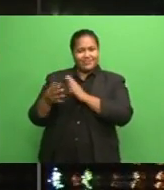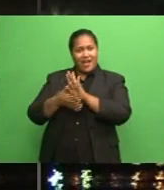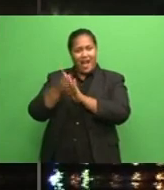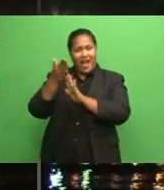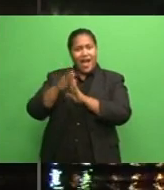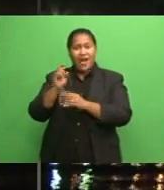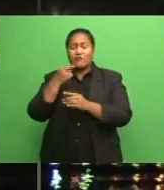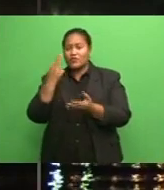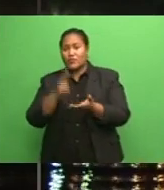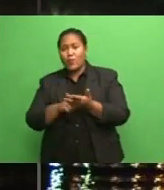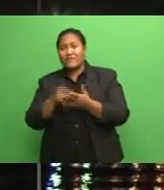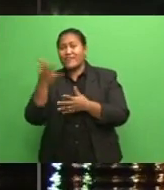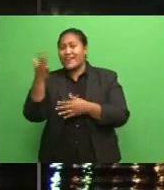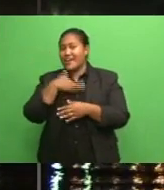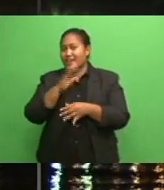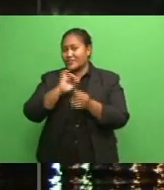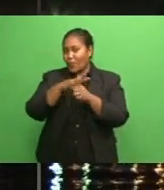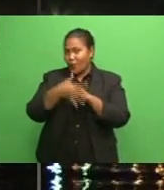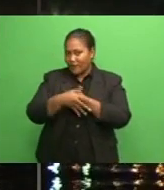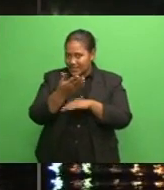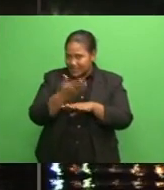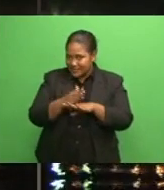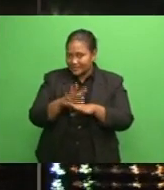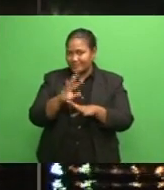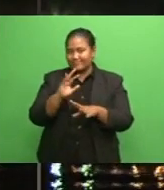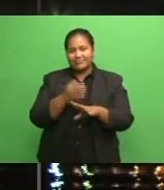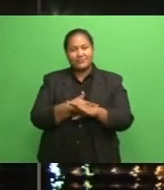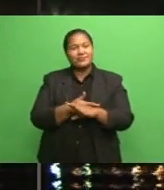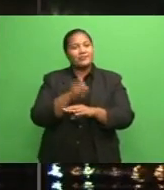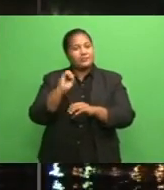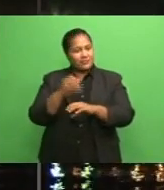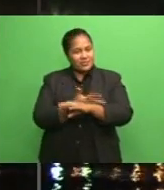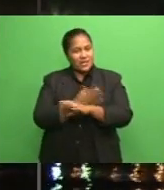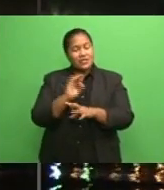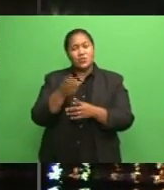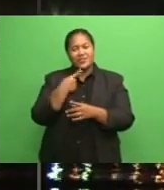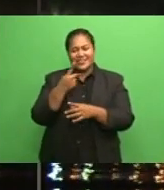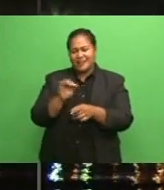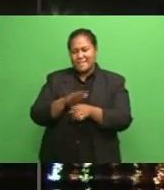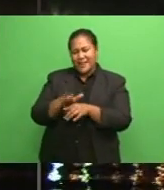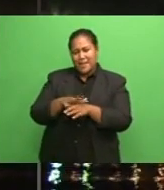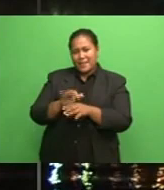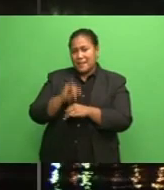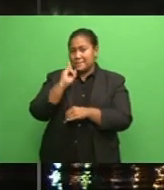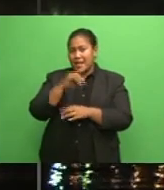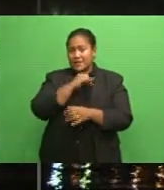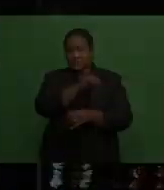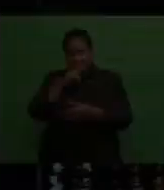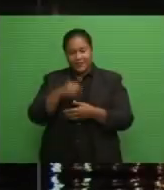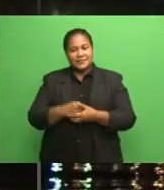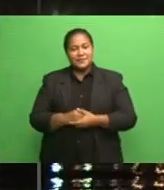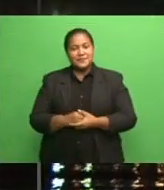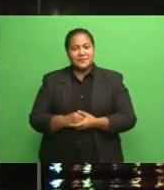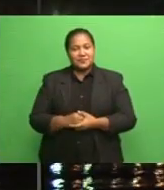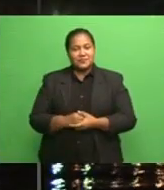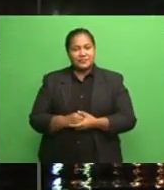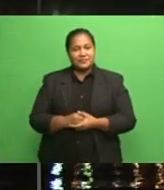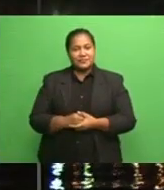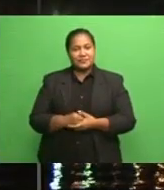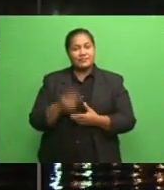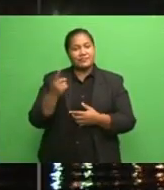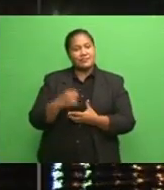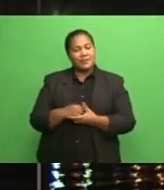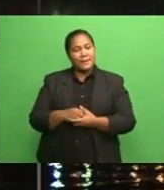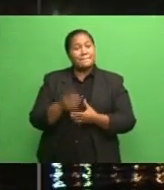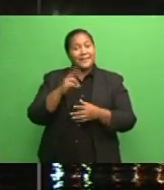COVID cases in the last day. The state's head blaming bad behavior as mandatory mask rule comes into force. And everyone joins